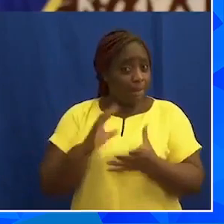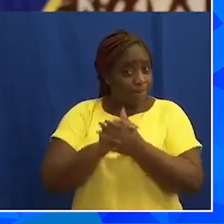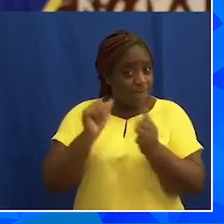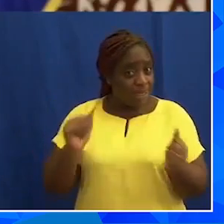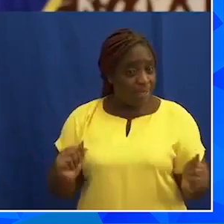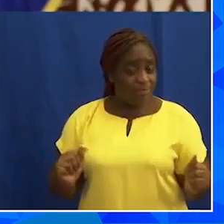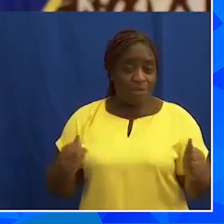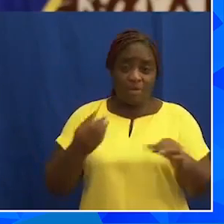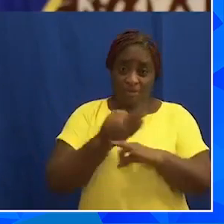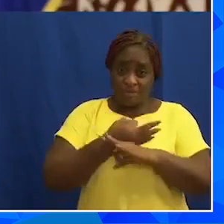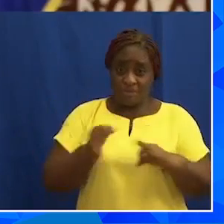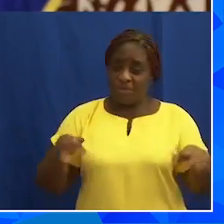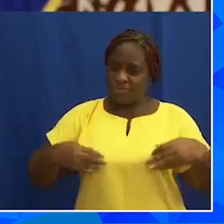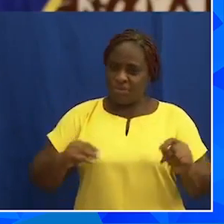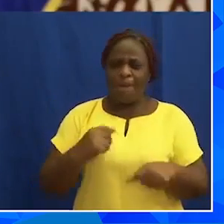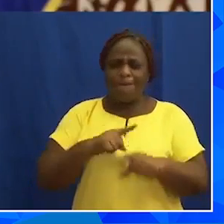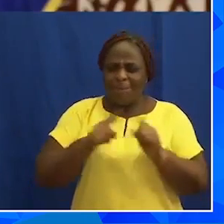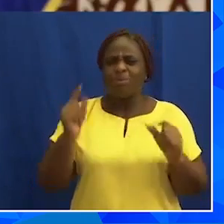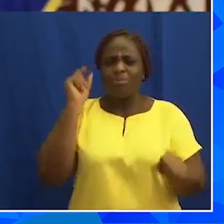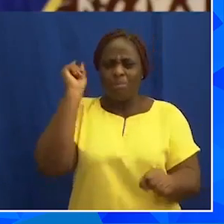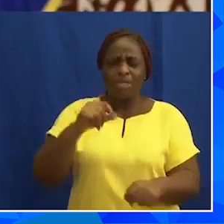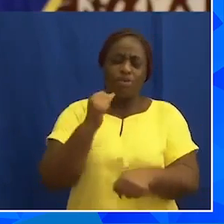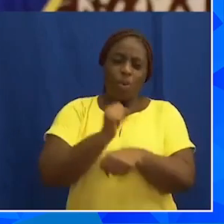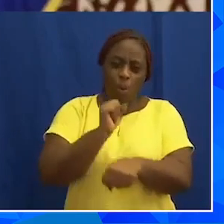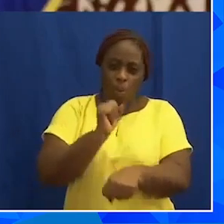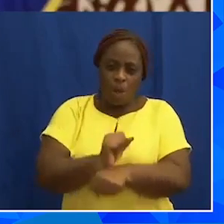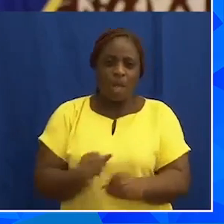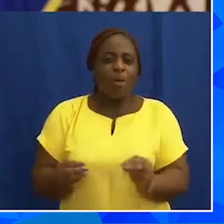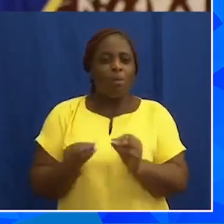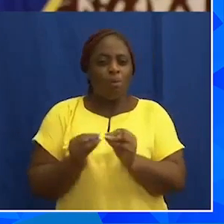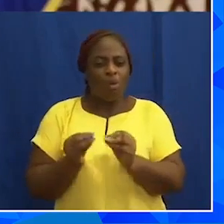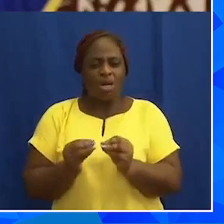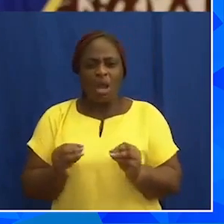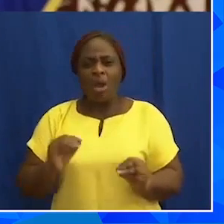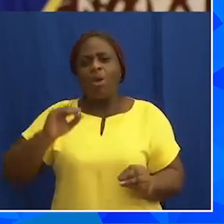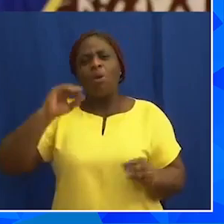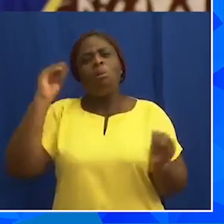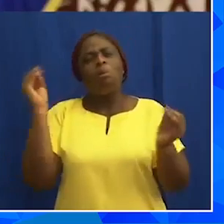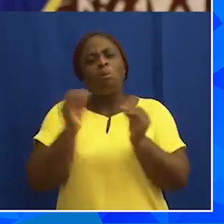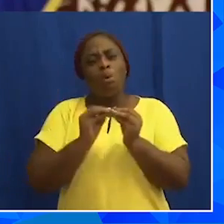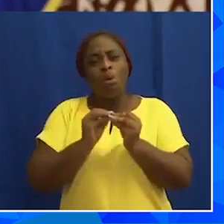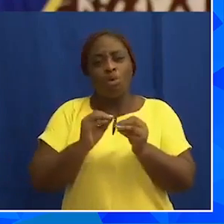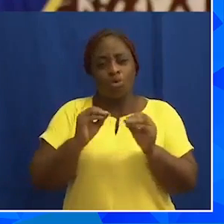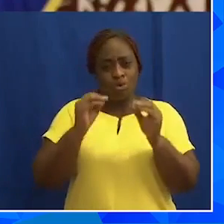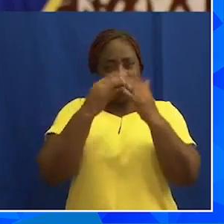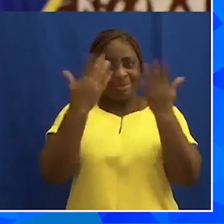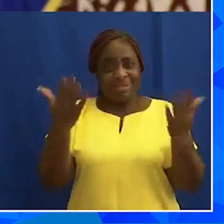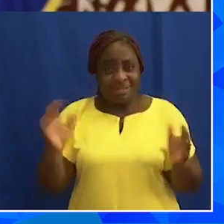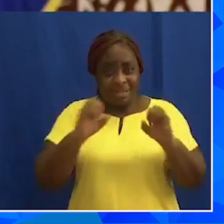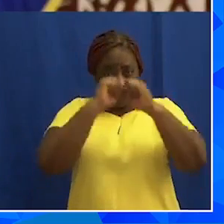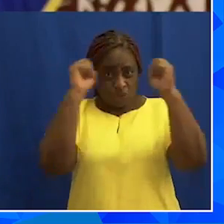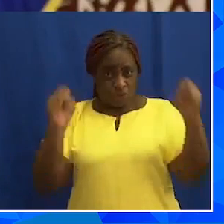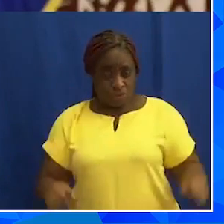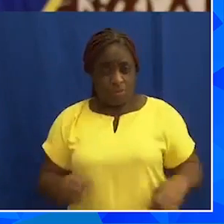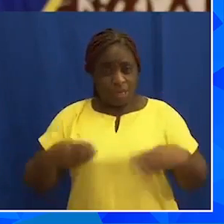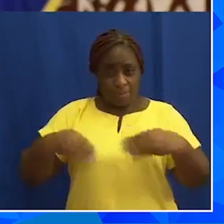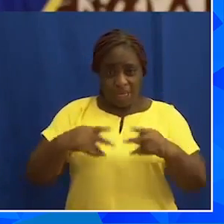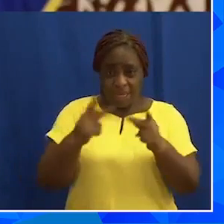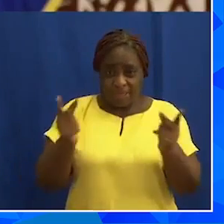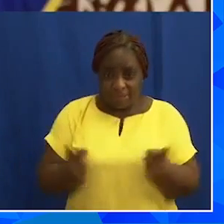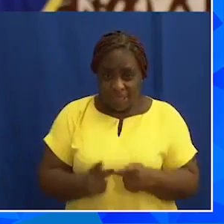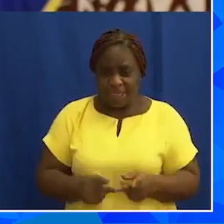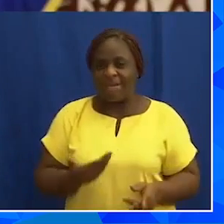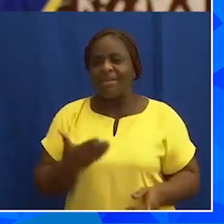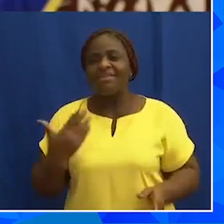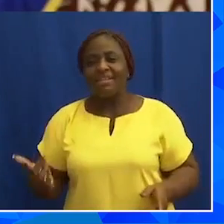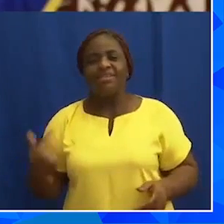we must work to ensure that the majority of goods in our shops and marketplaces are those we